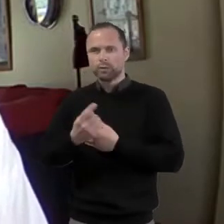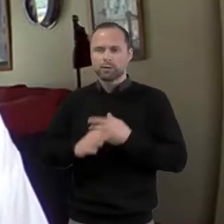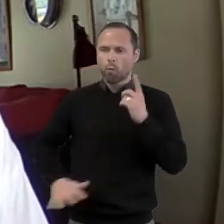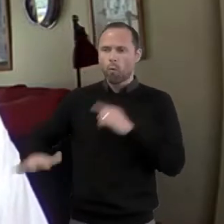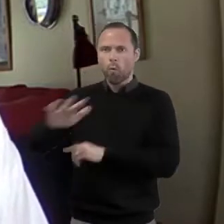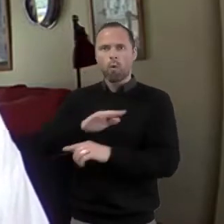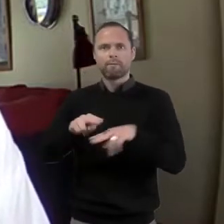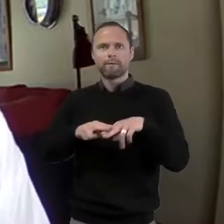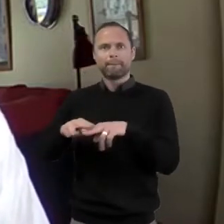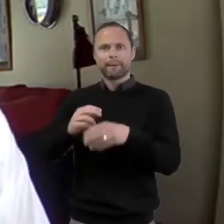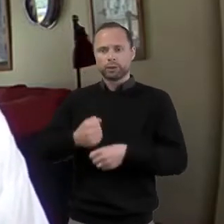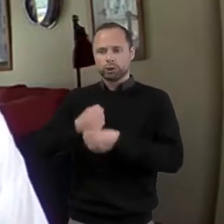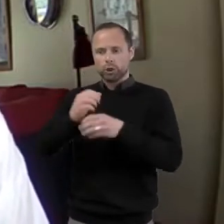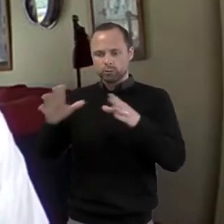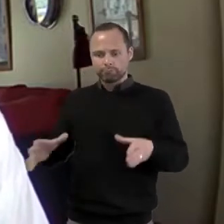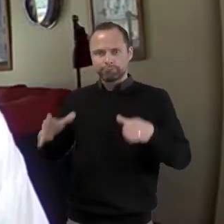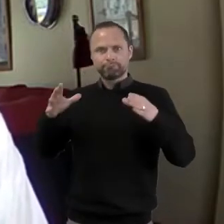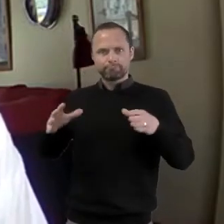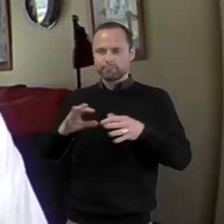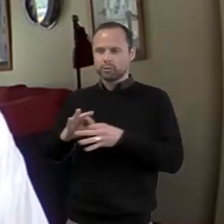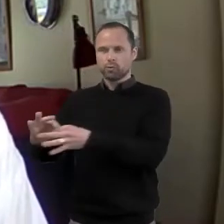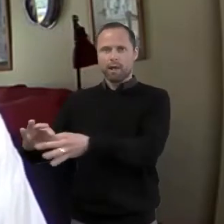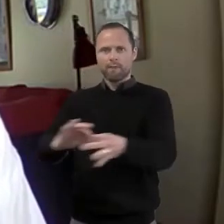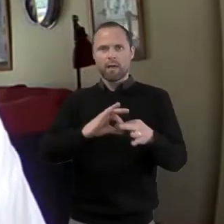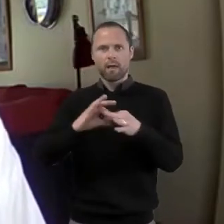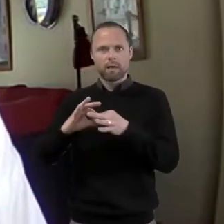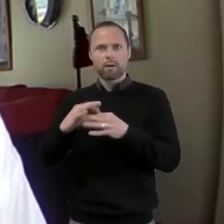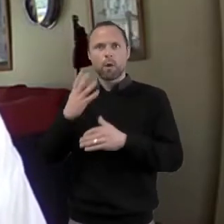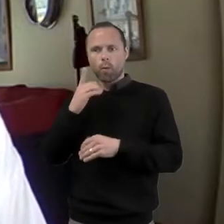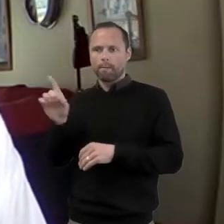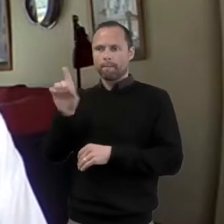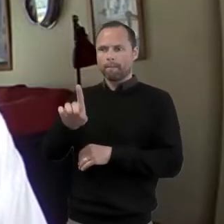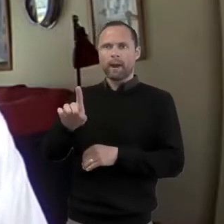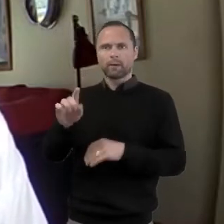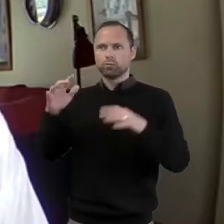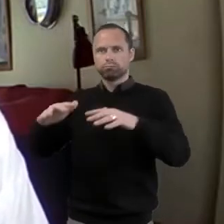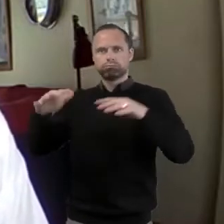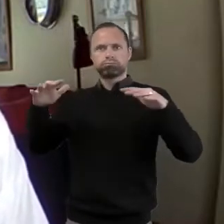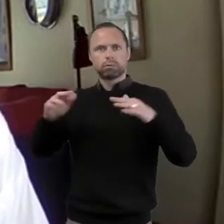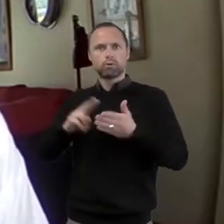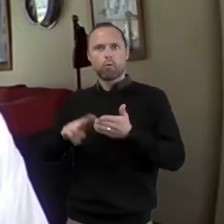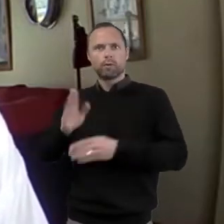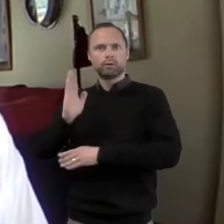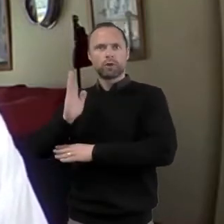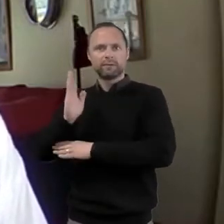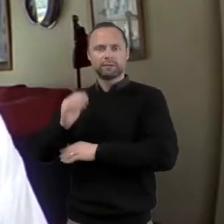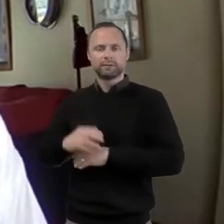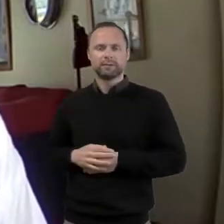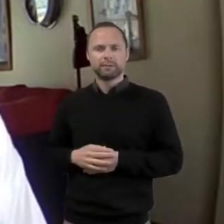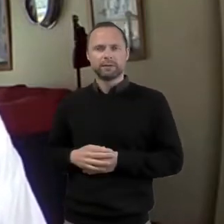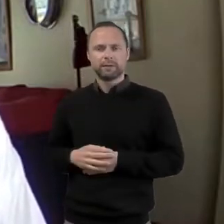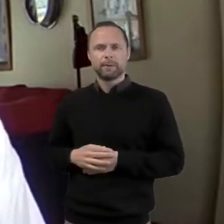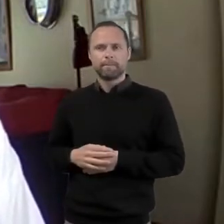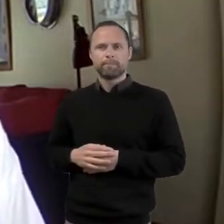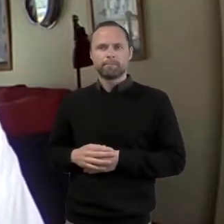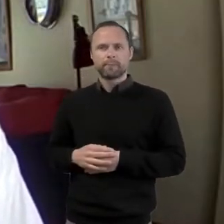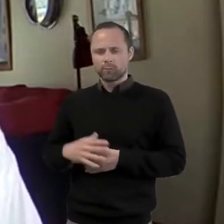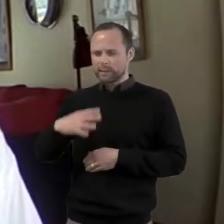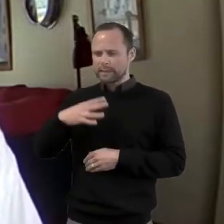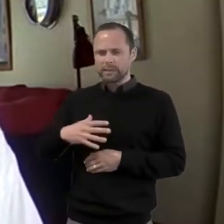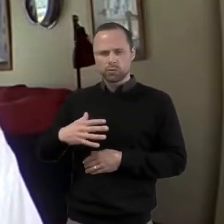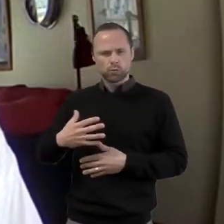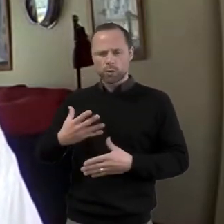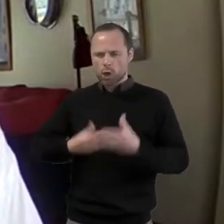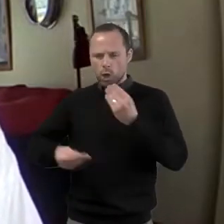family to be together when we return face to face. We need to learn to be together